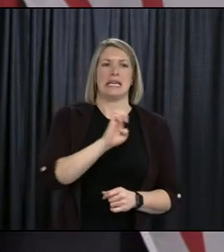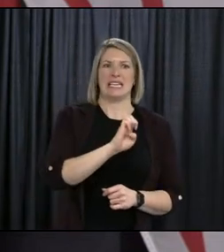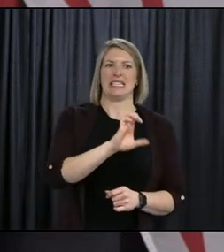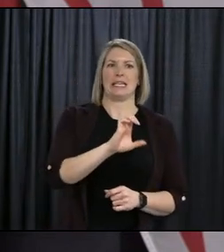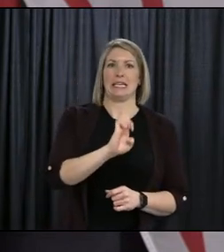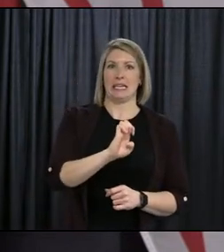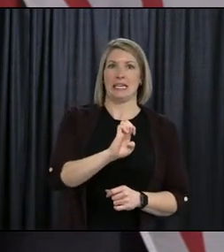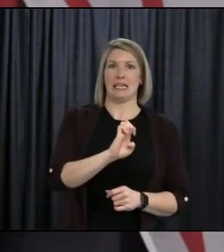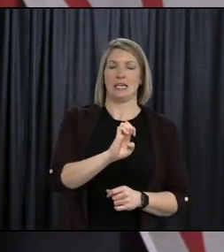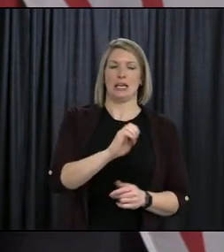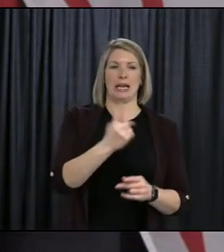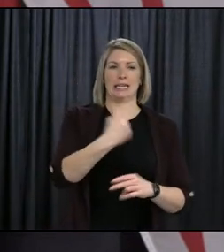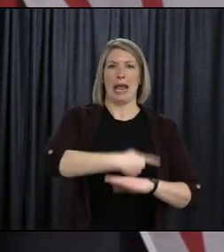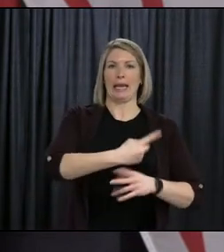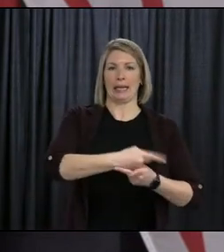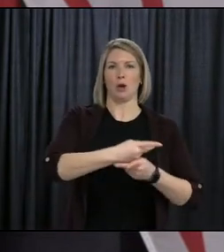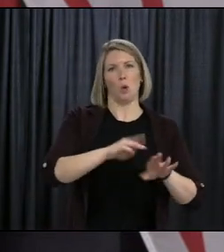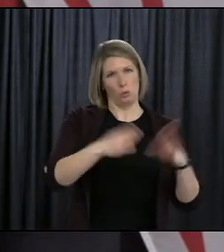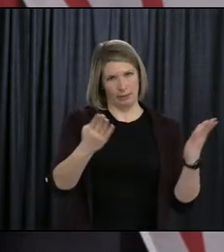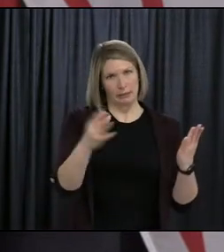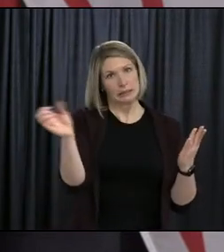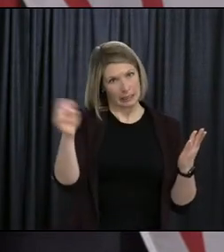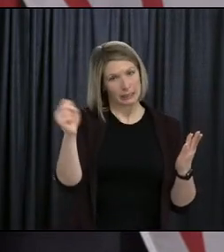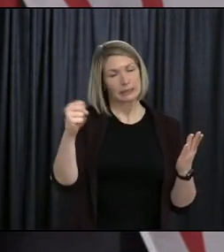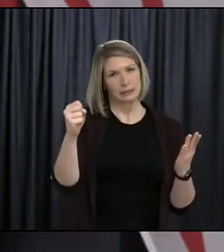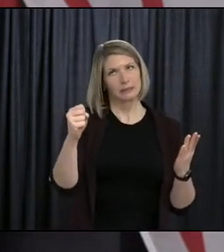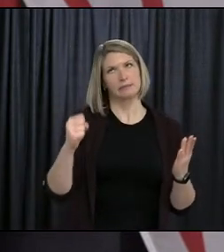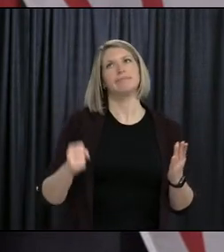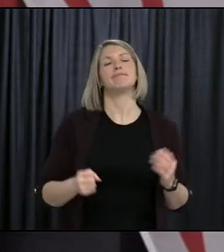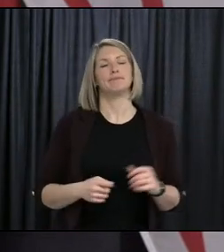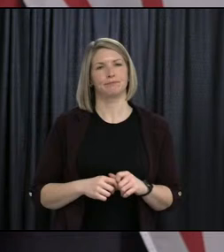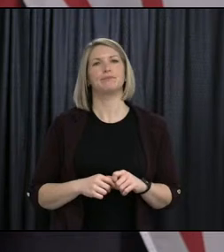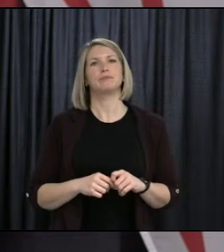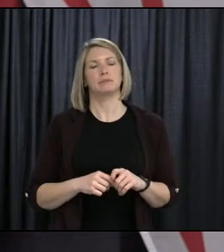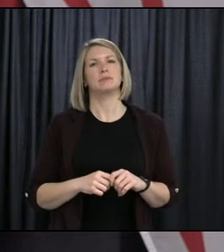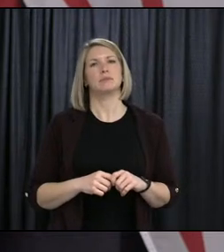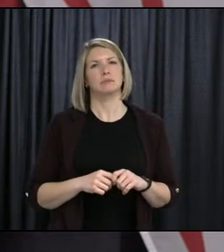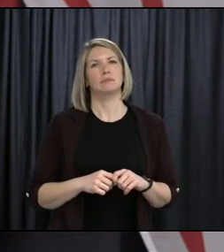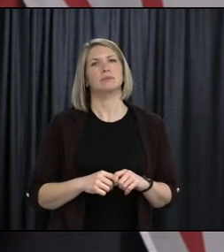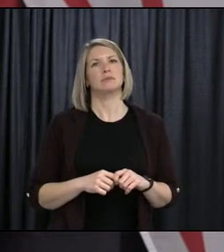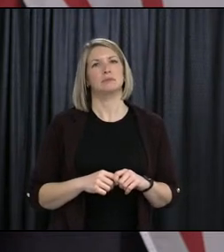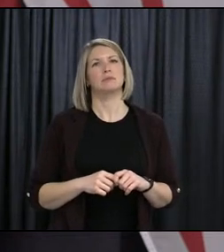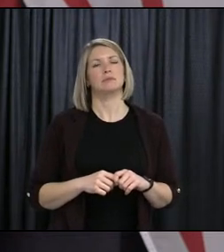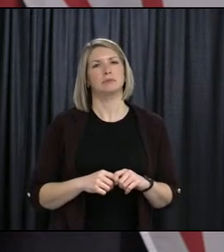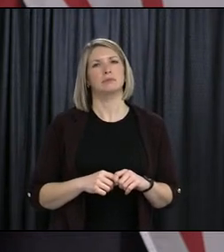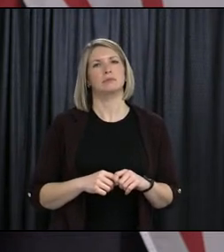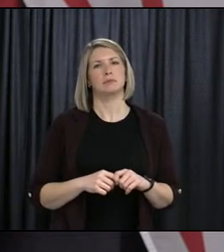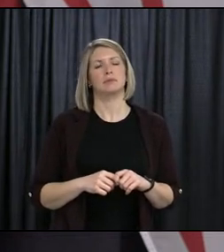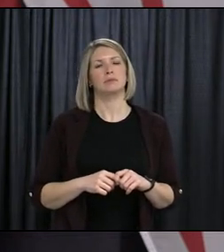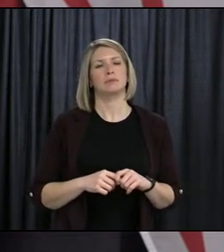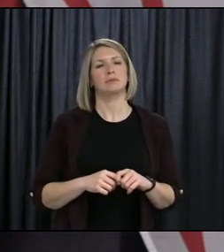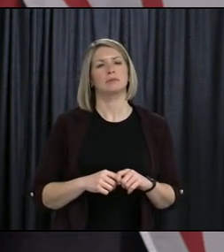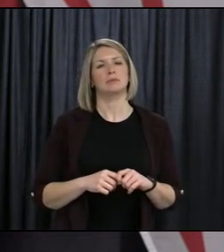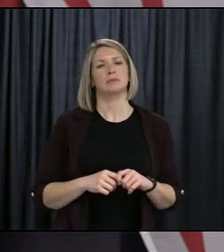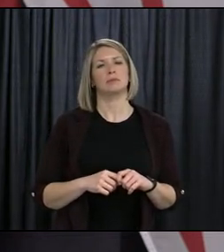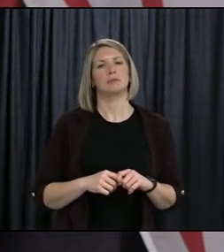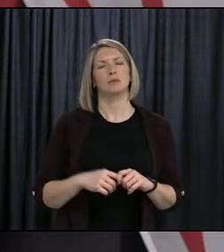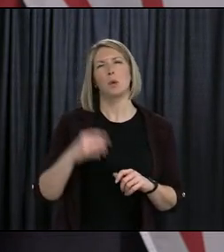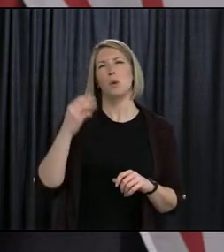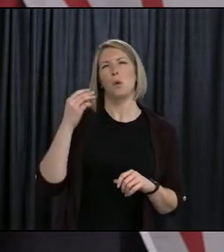So early childhood education, with